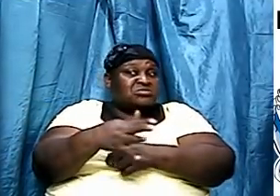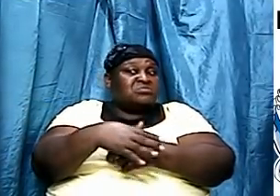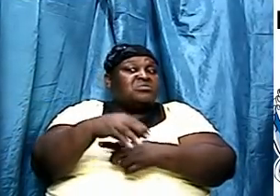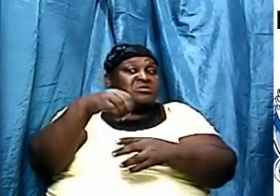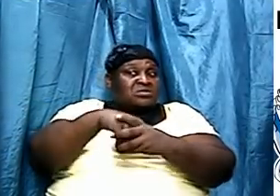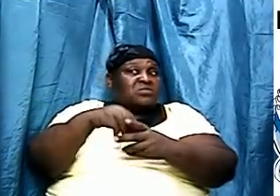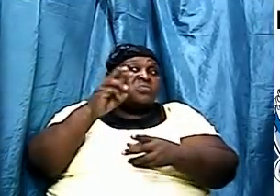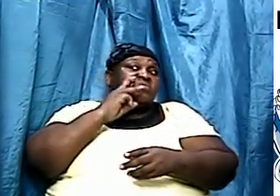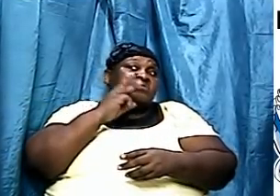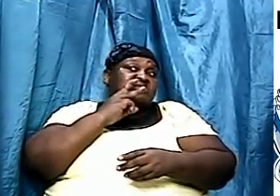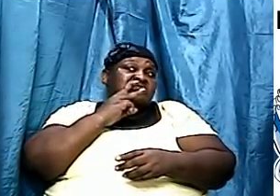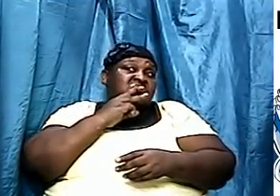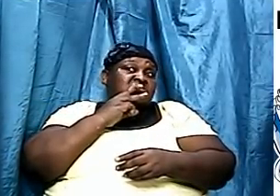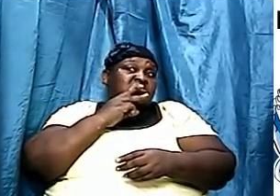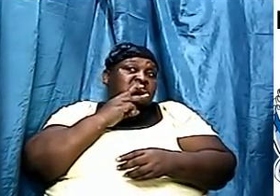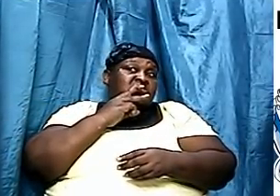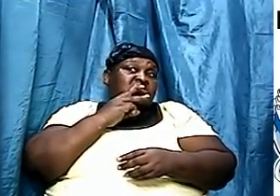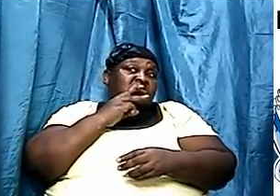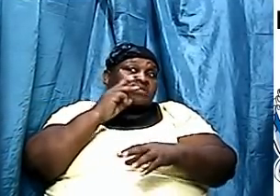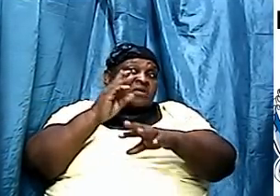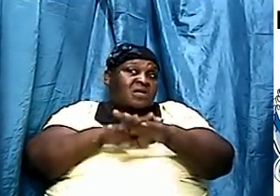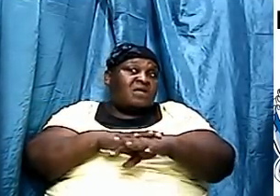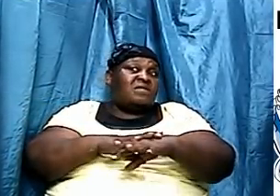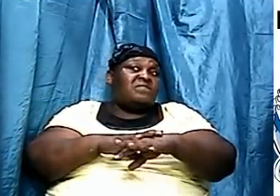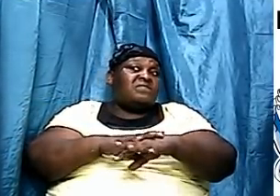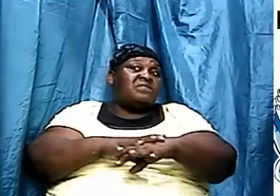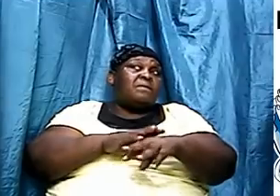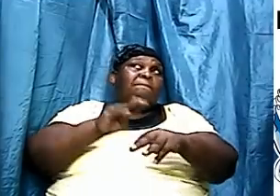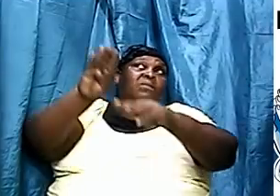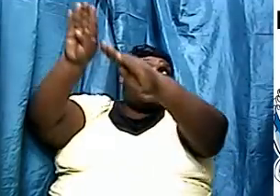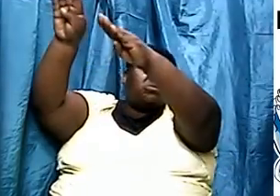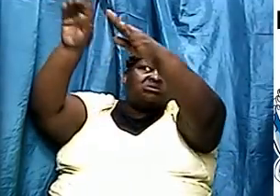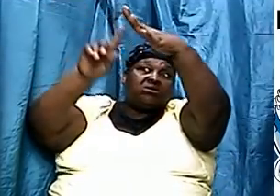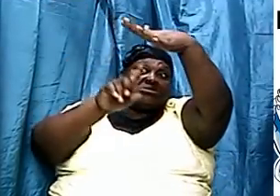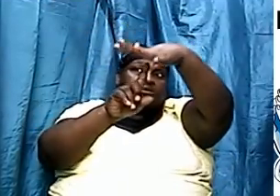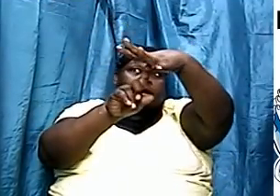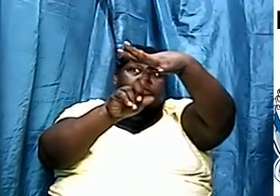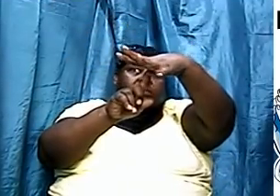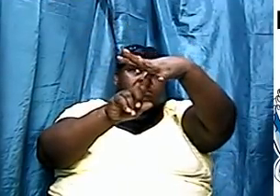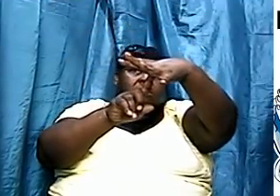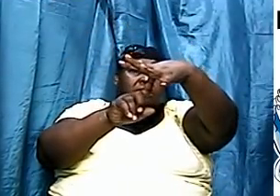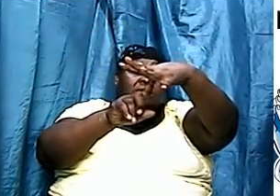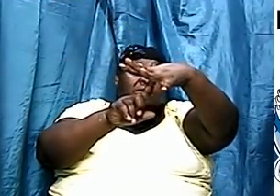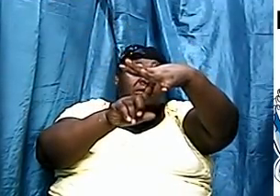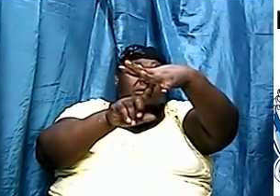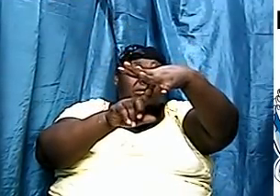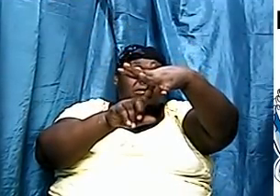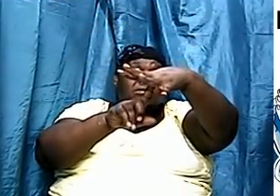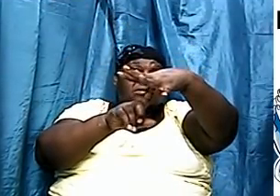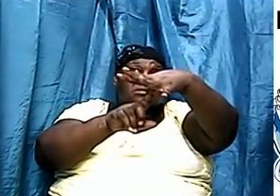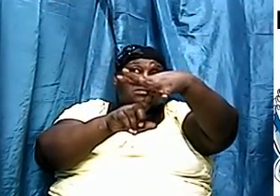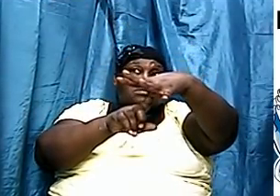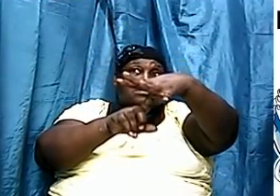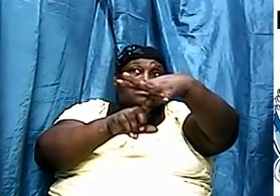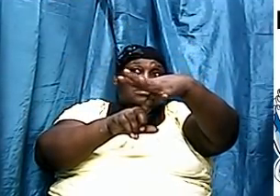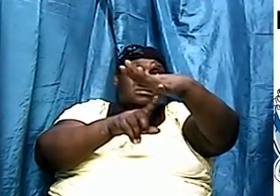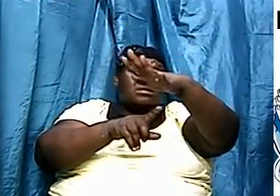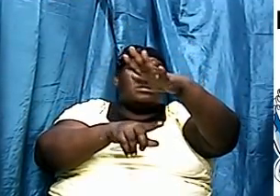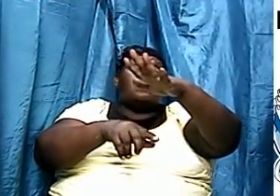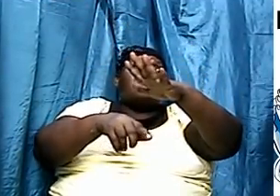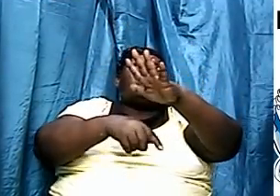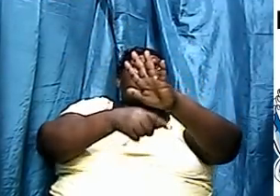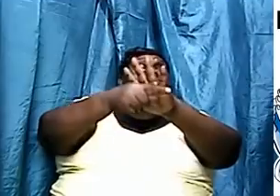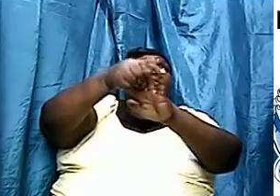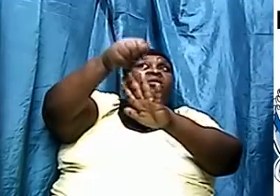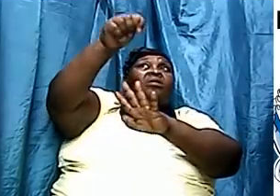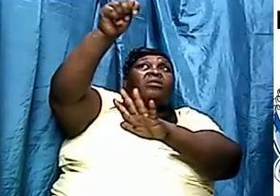the mountain tops so the tallest mountains are in Jamaica mountain blue mountain peak was covered with